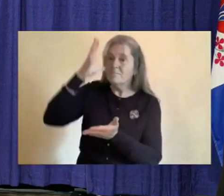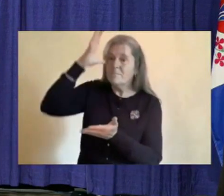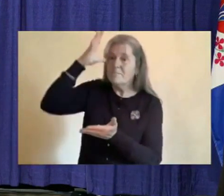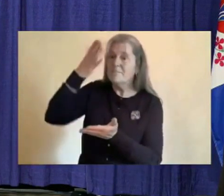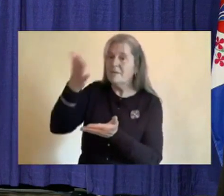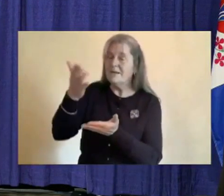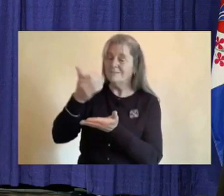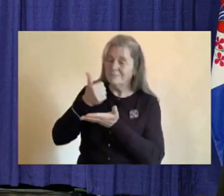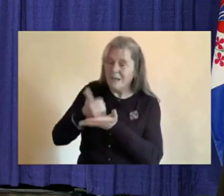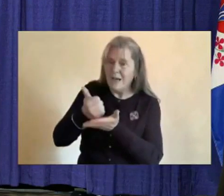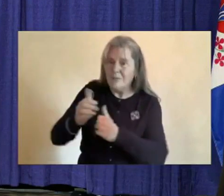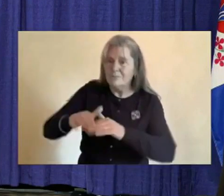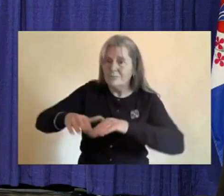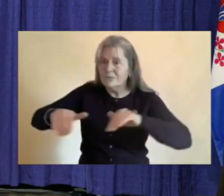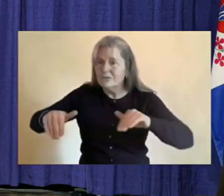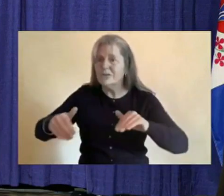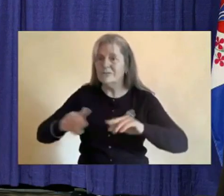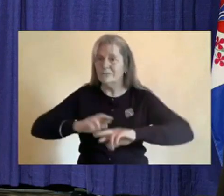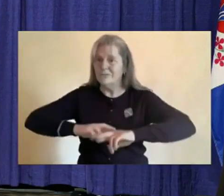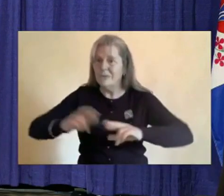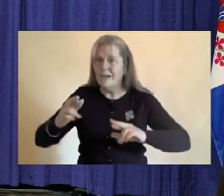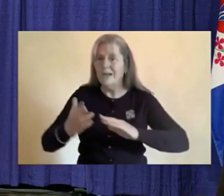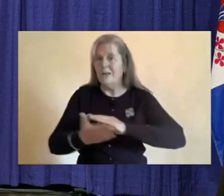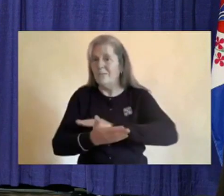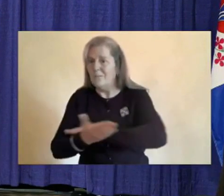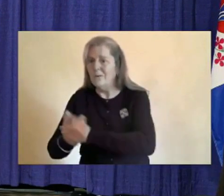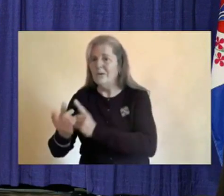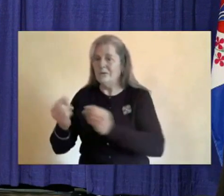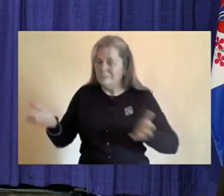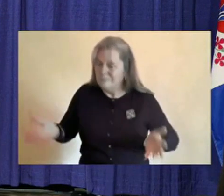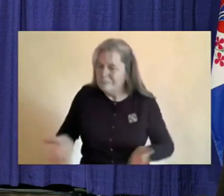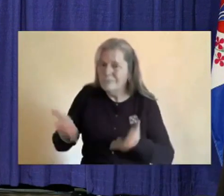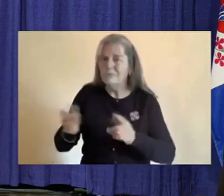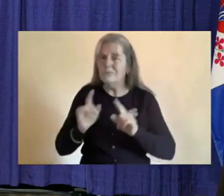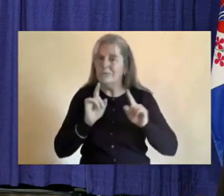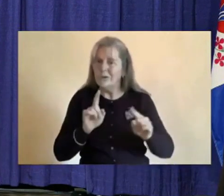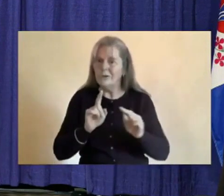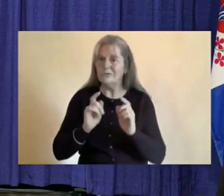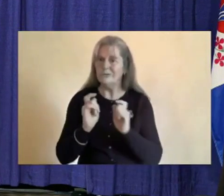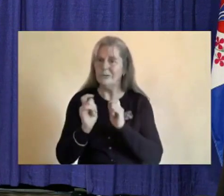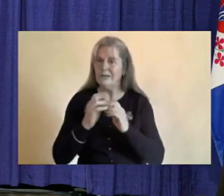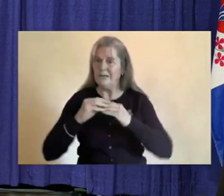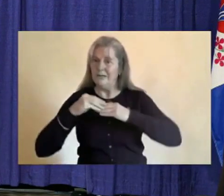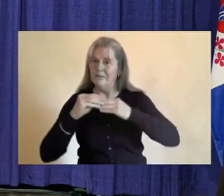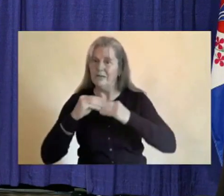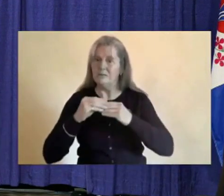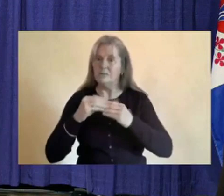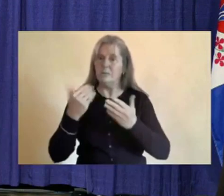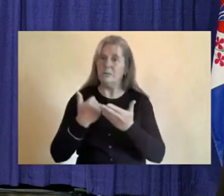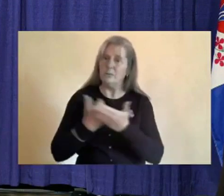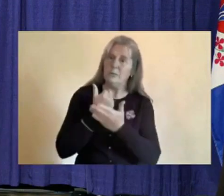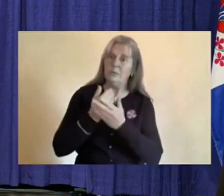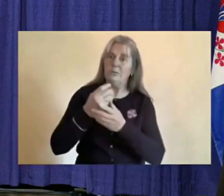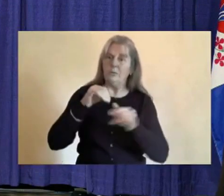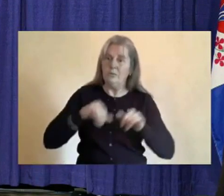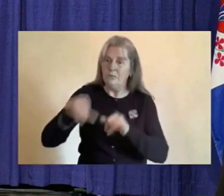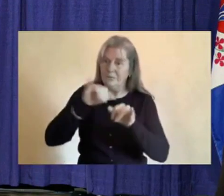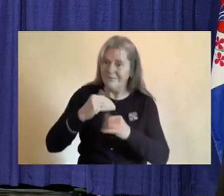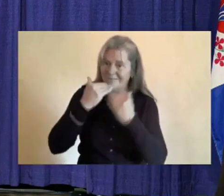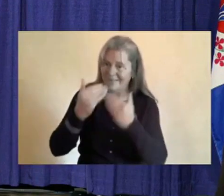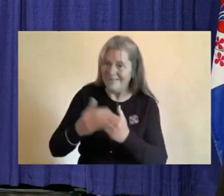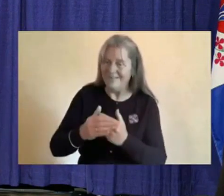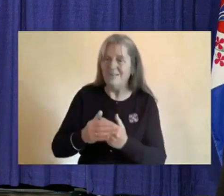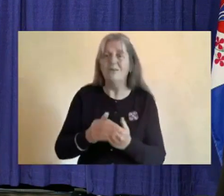kids get ready every day and encouraging them to adapt to new routines. Thank you to the school staff